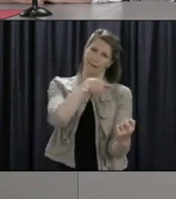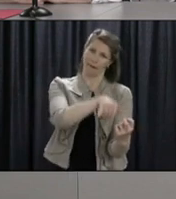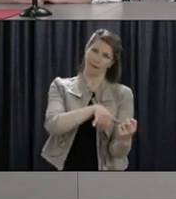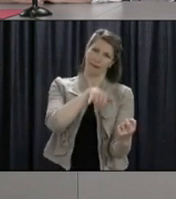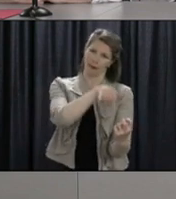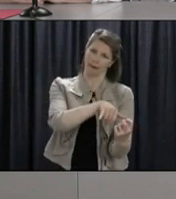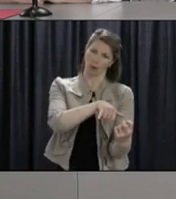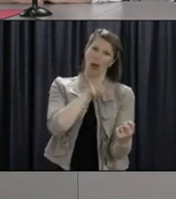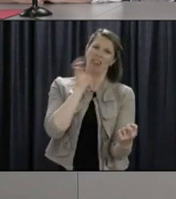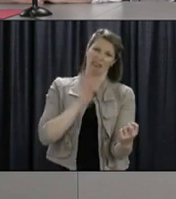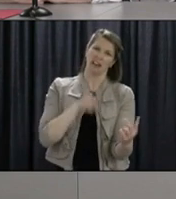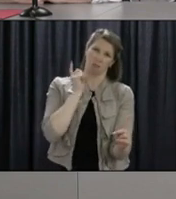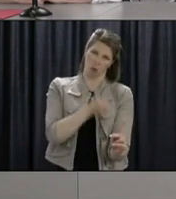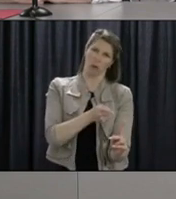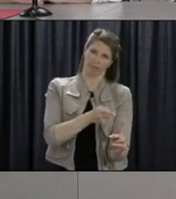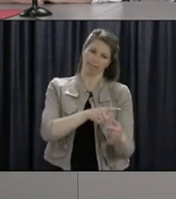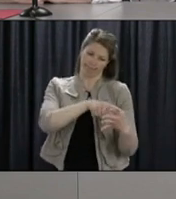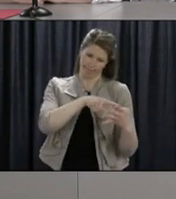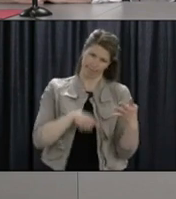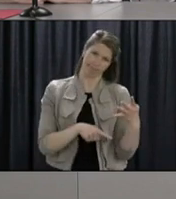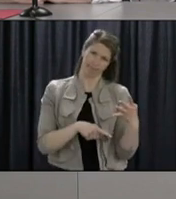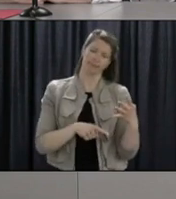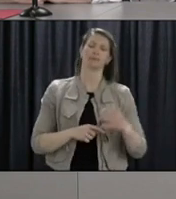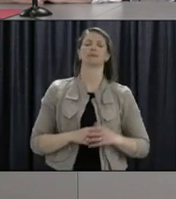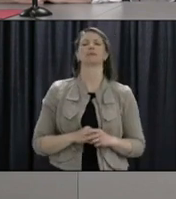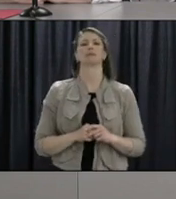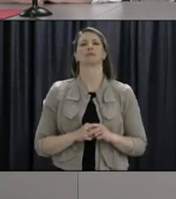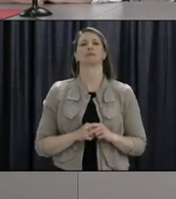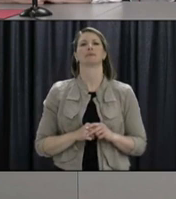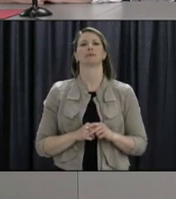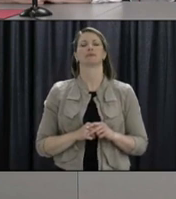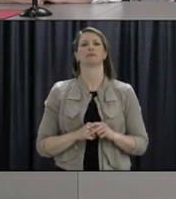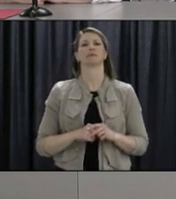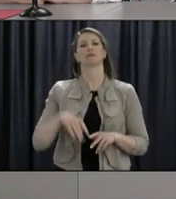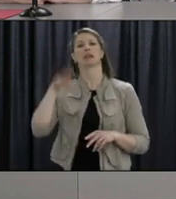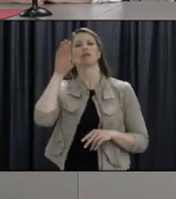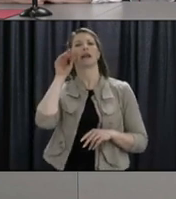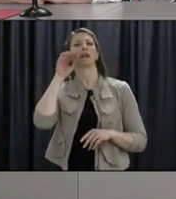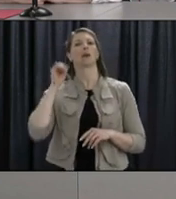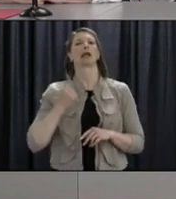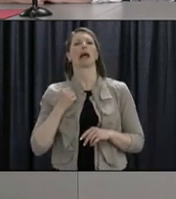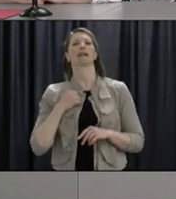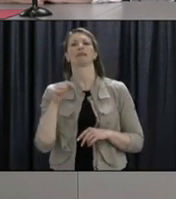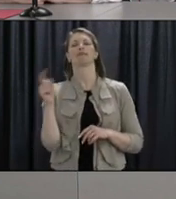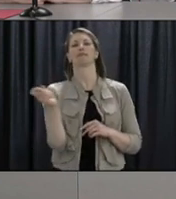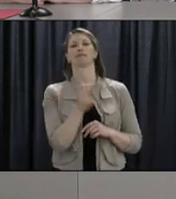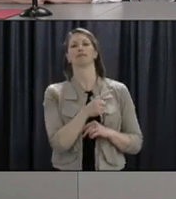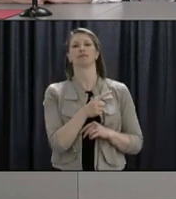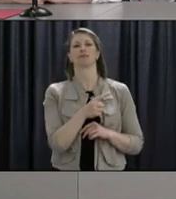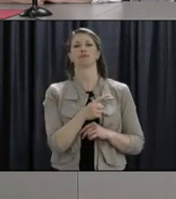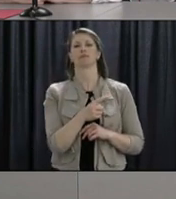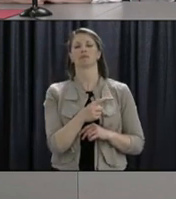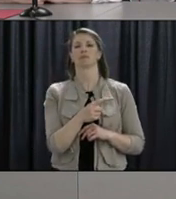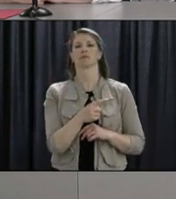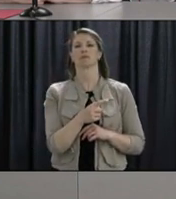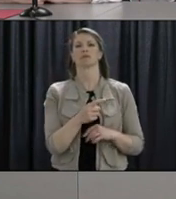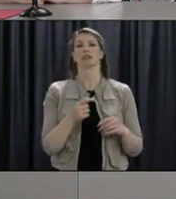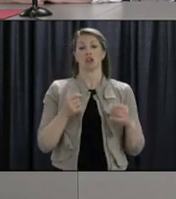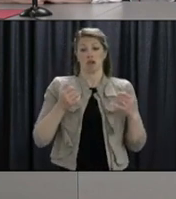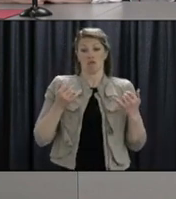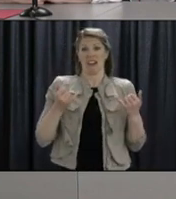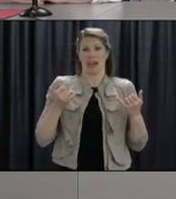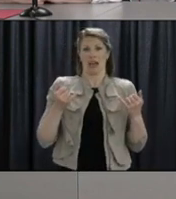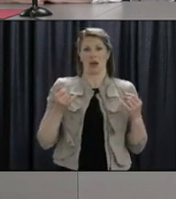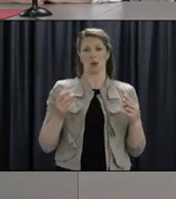I'm wondering, do we have a time frame from this double bubble to six people? So is there a date in your mind